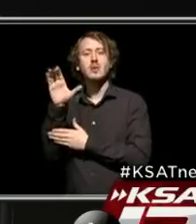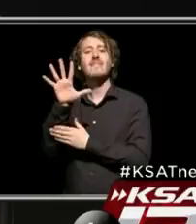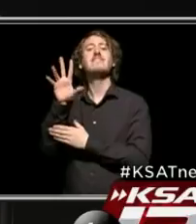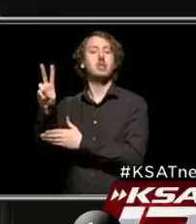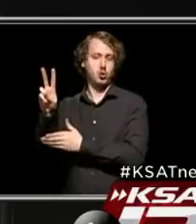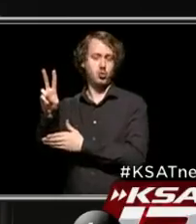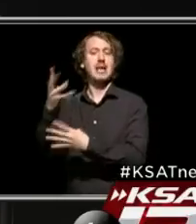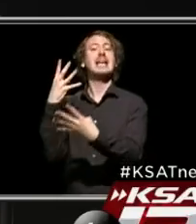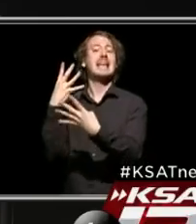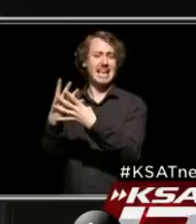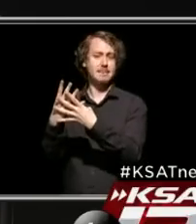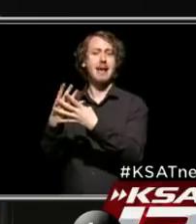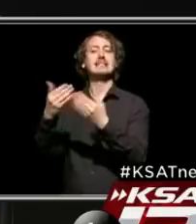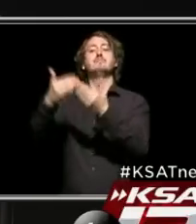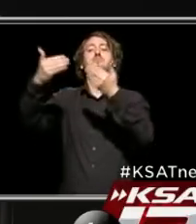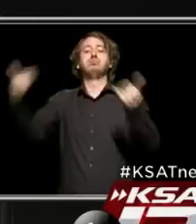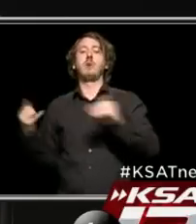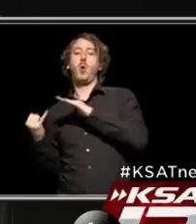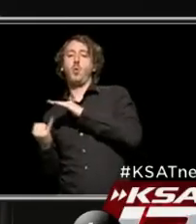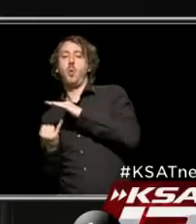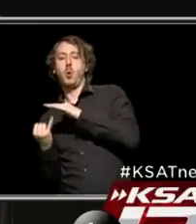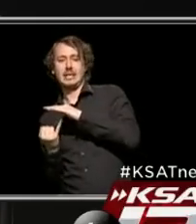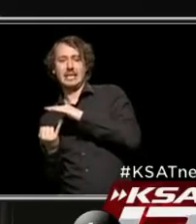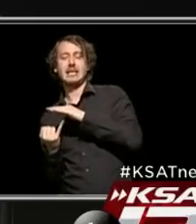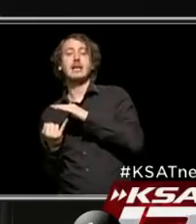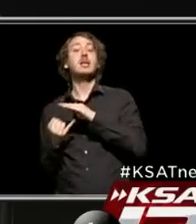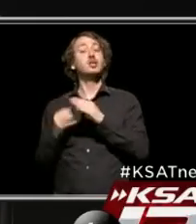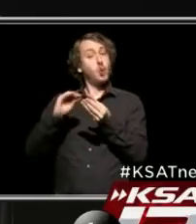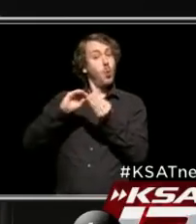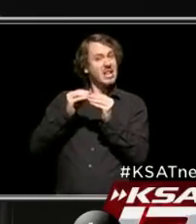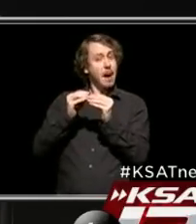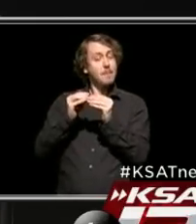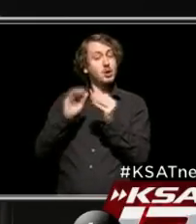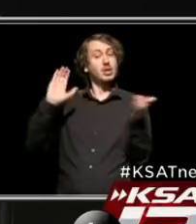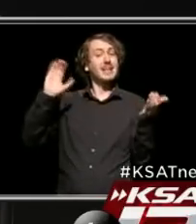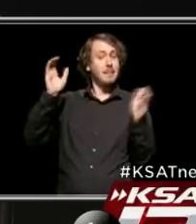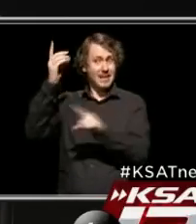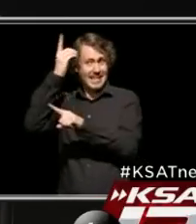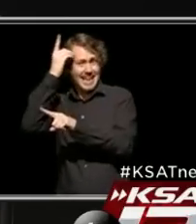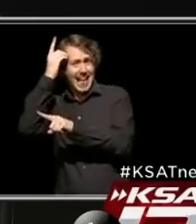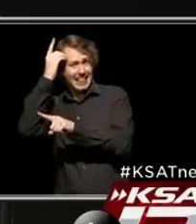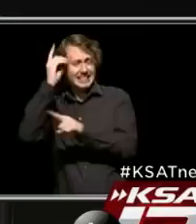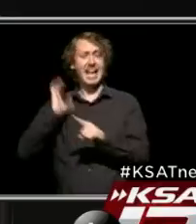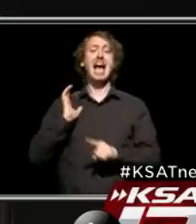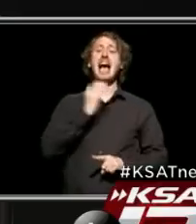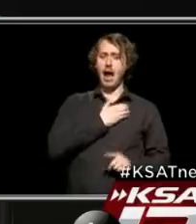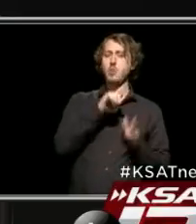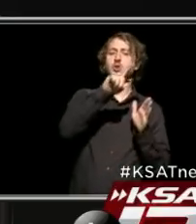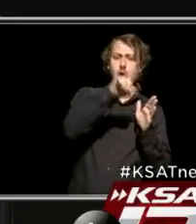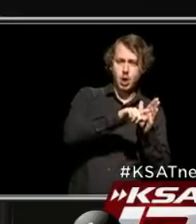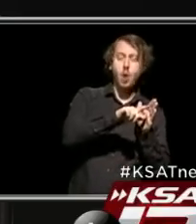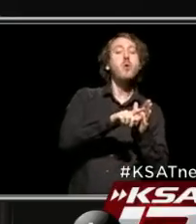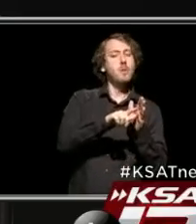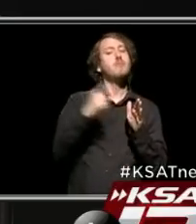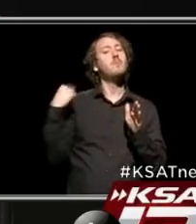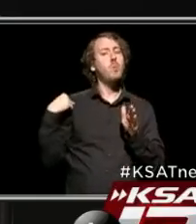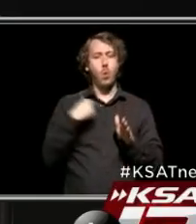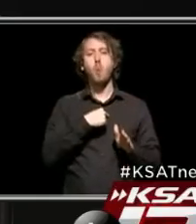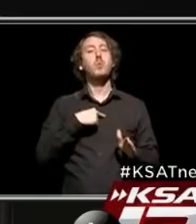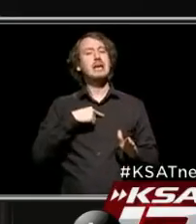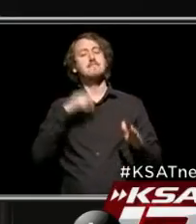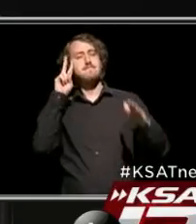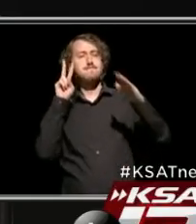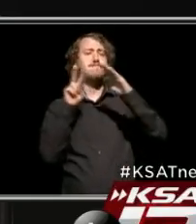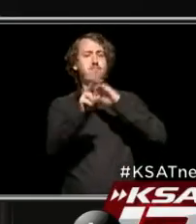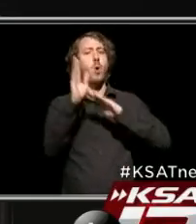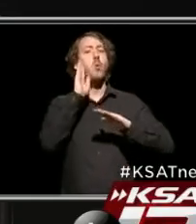quarantined. So while our numbers are low, we expect to continue to have some issues at the jail. And we're taking all the steps that